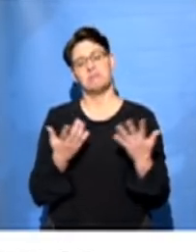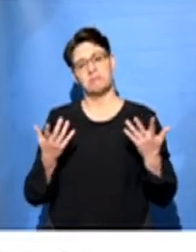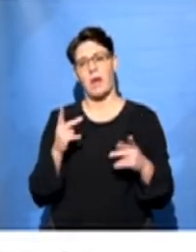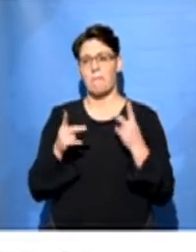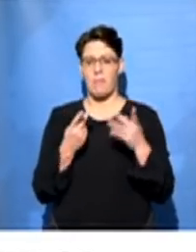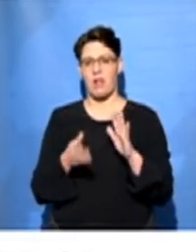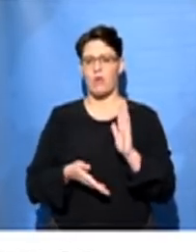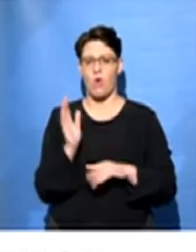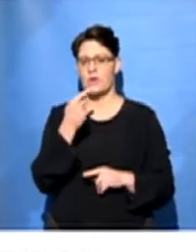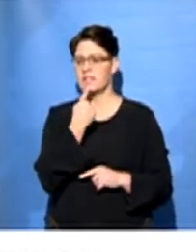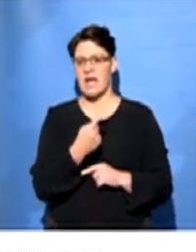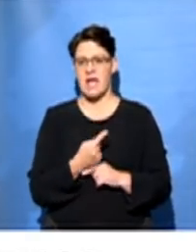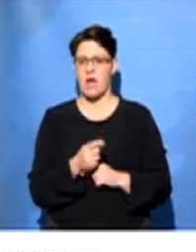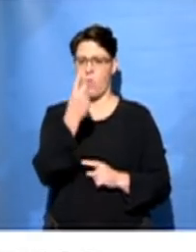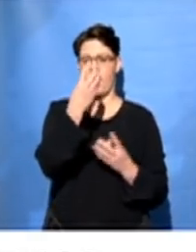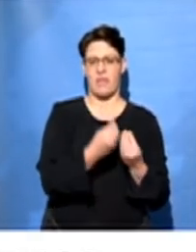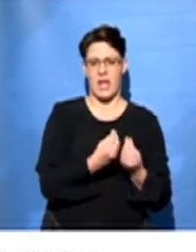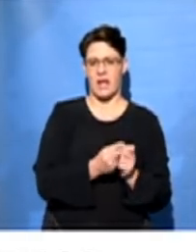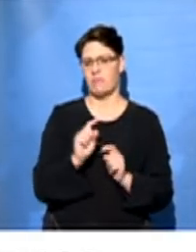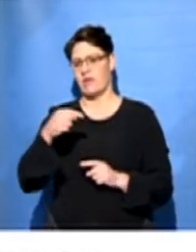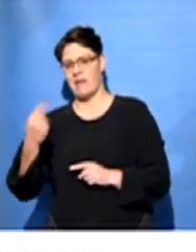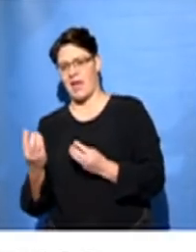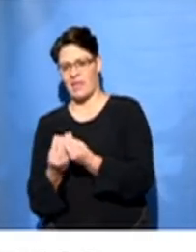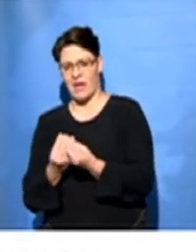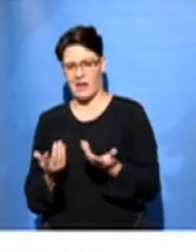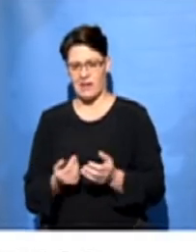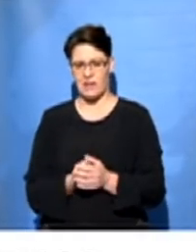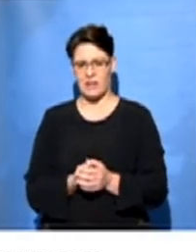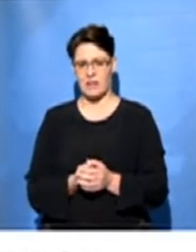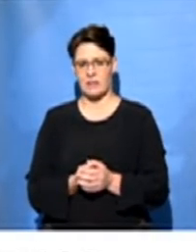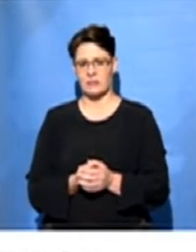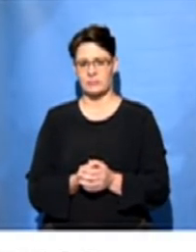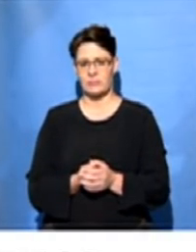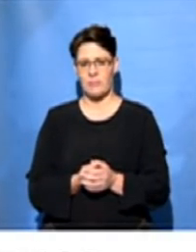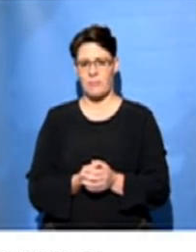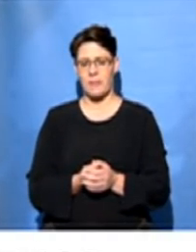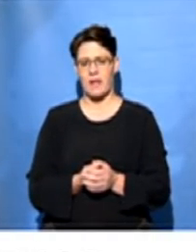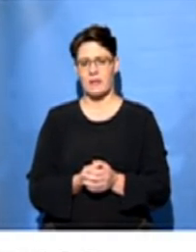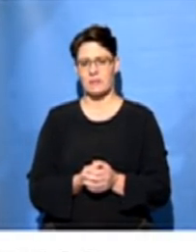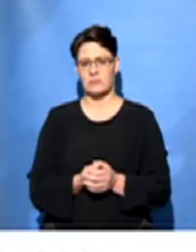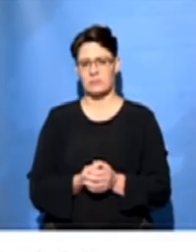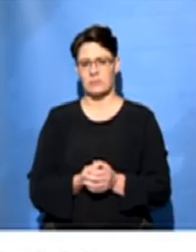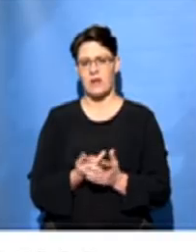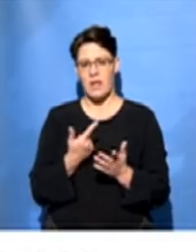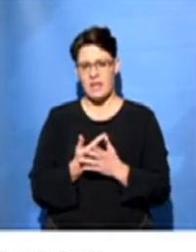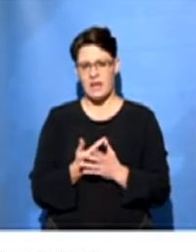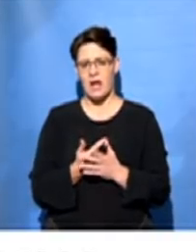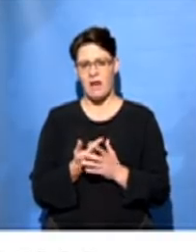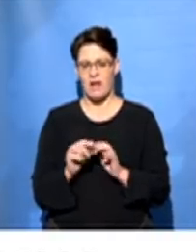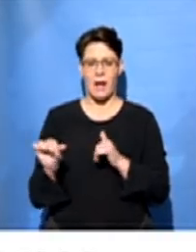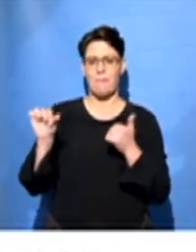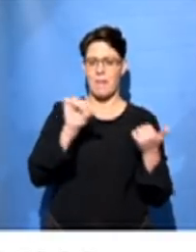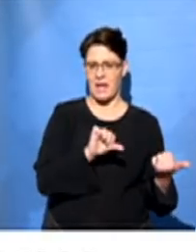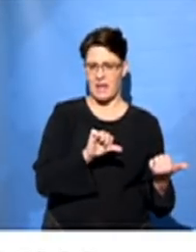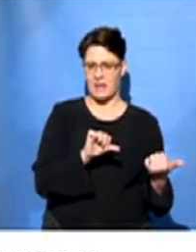going and saying, hey, here's one thing and here's another one. And then having a slight, like, you know, coming up and having to